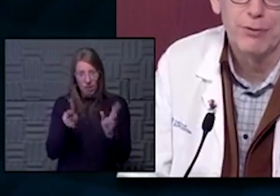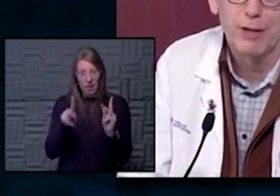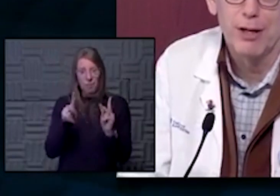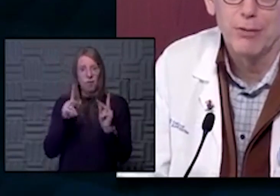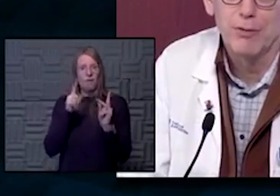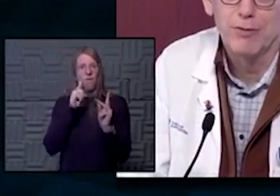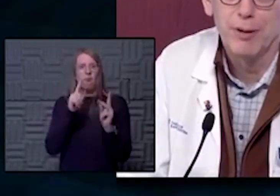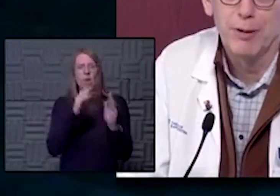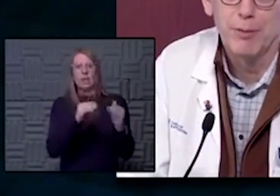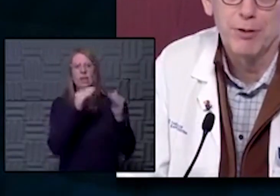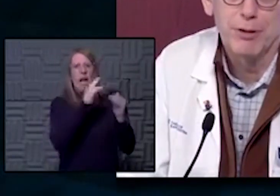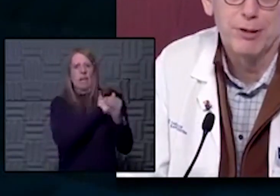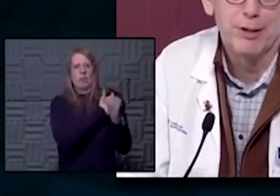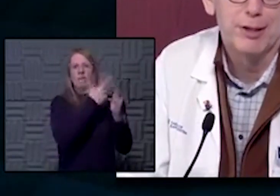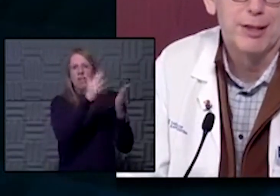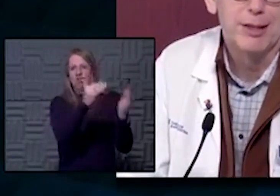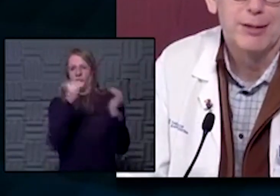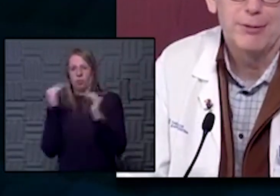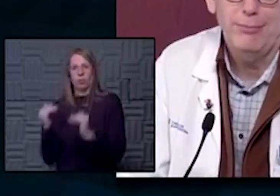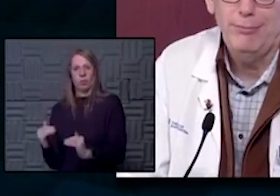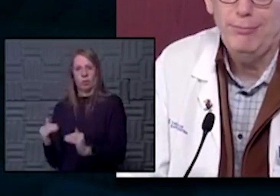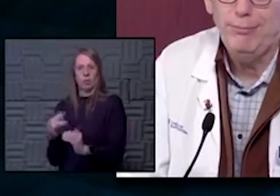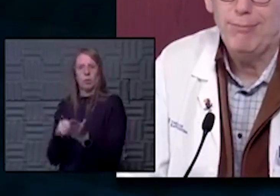to lower levels of care who are post-COVID?